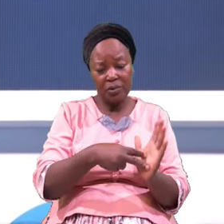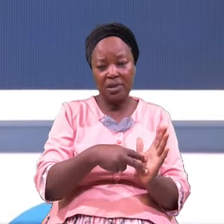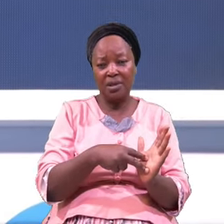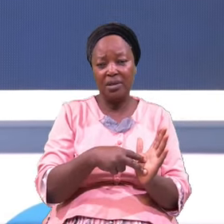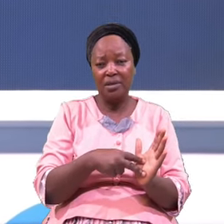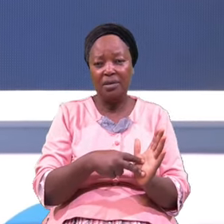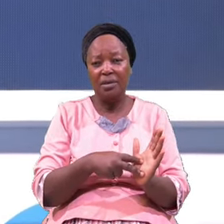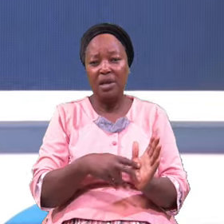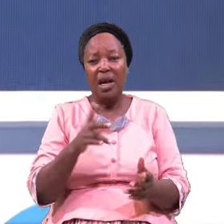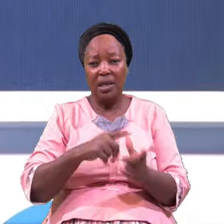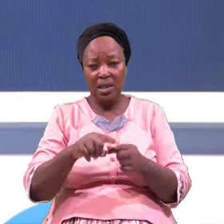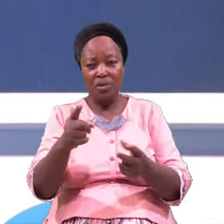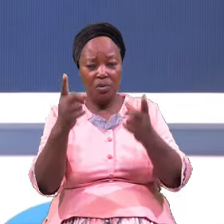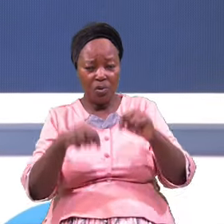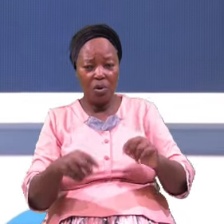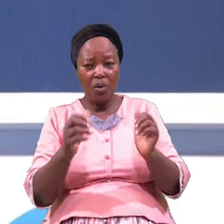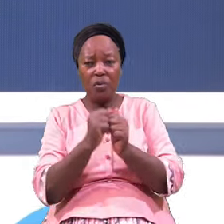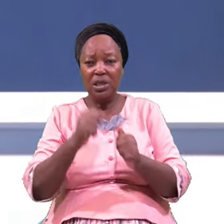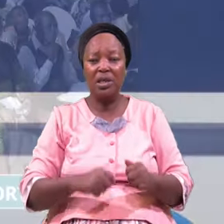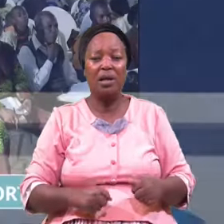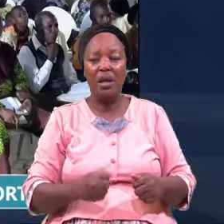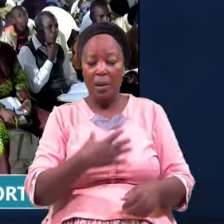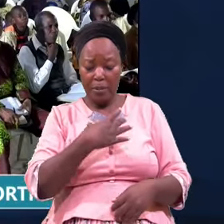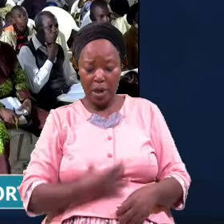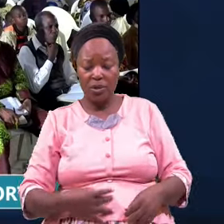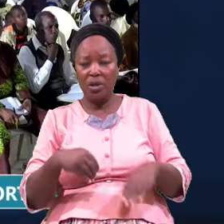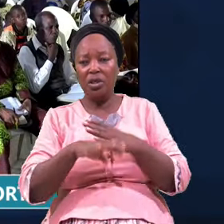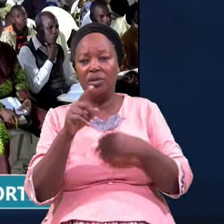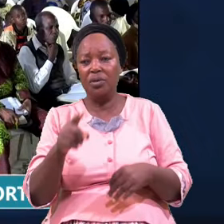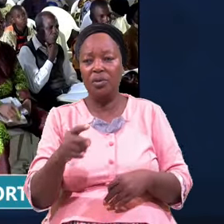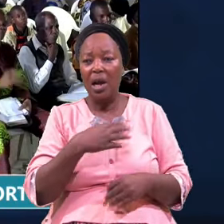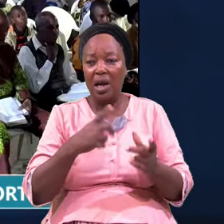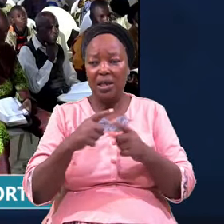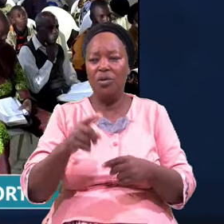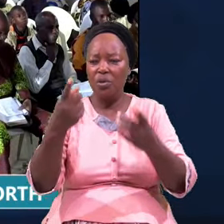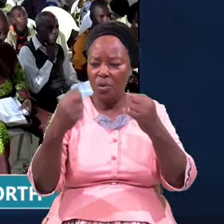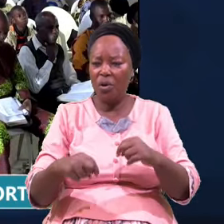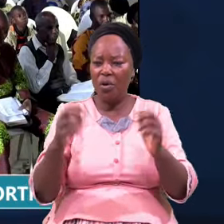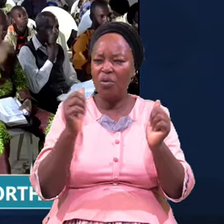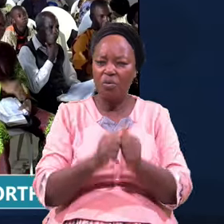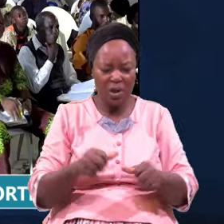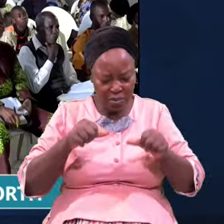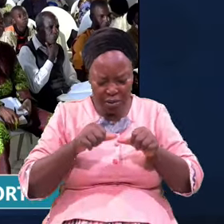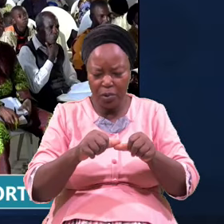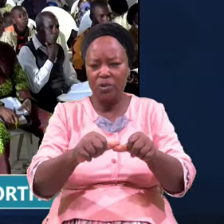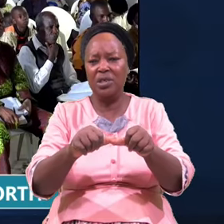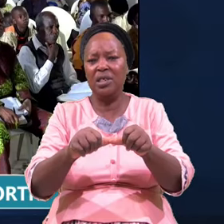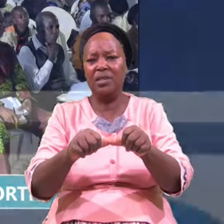And You Come With A Passion And You Come With Opportunity